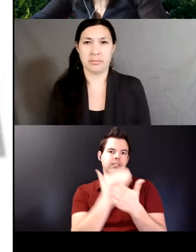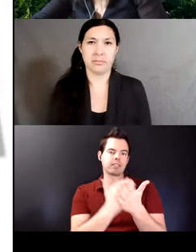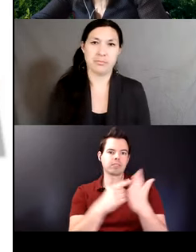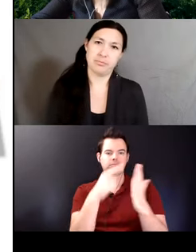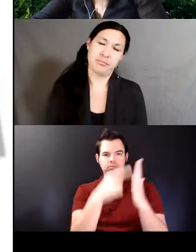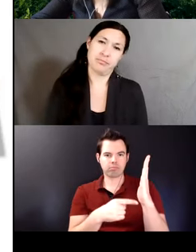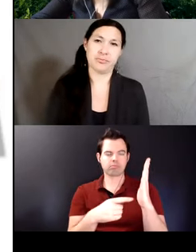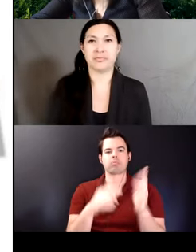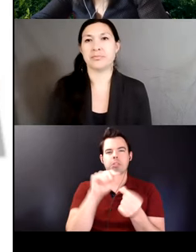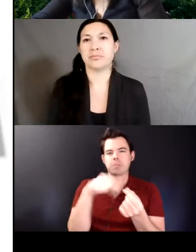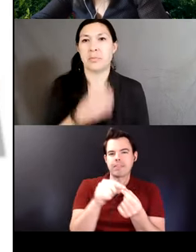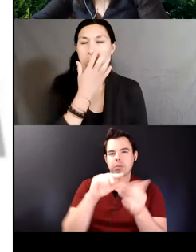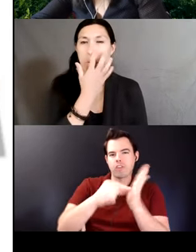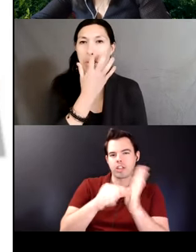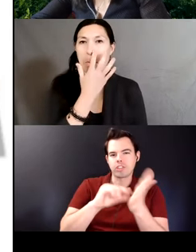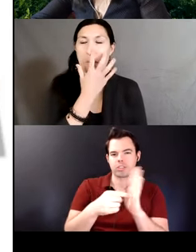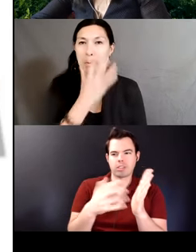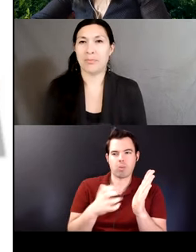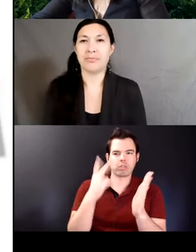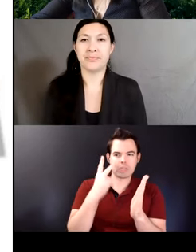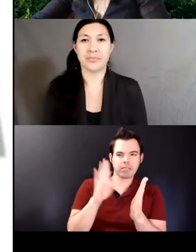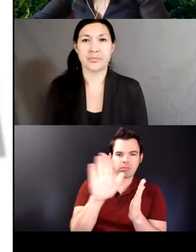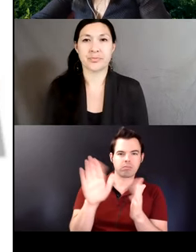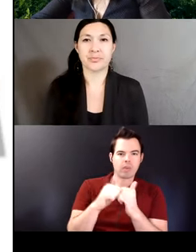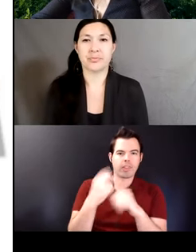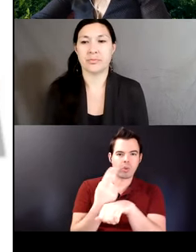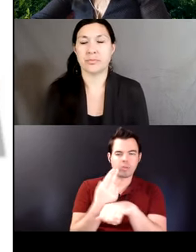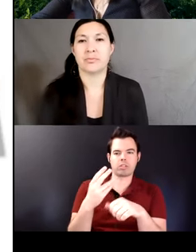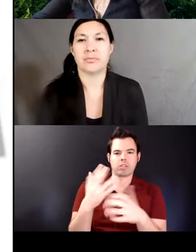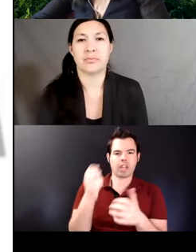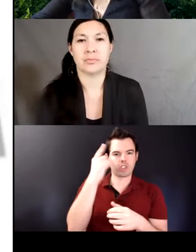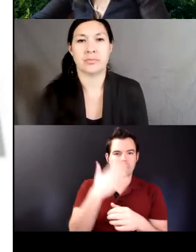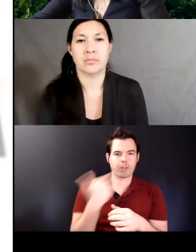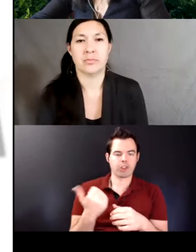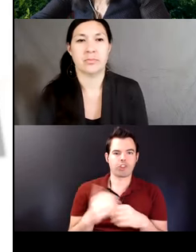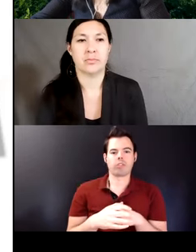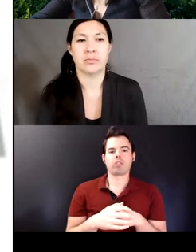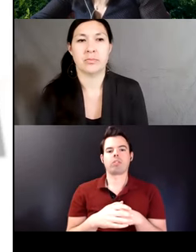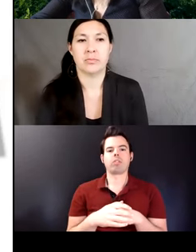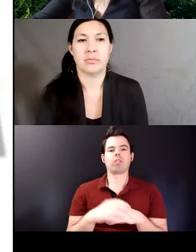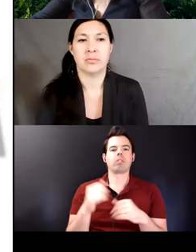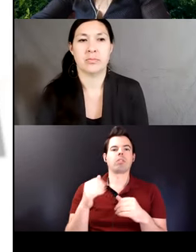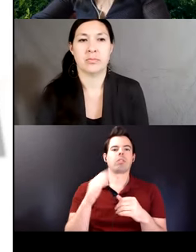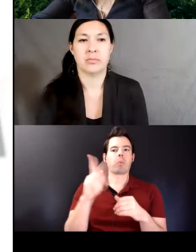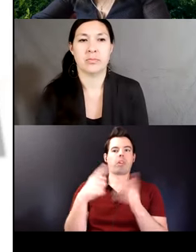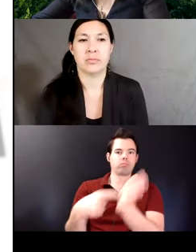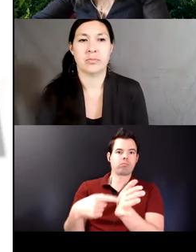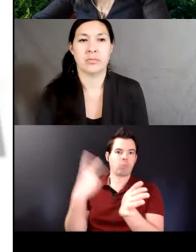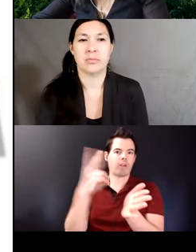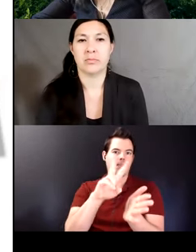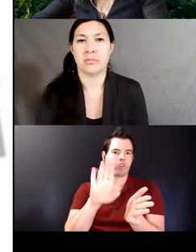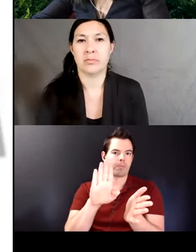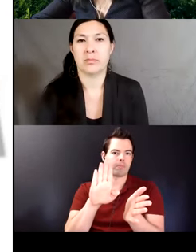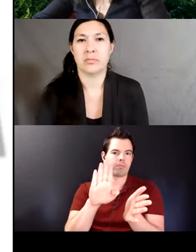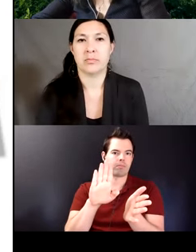morphology that I want to fully understand I pronounce one verb form at a time and ask